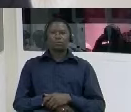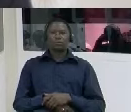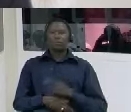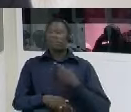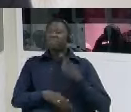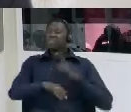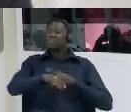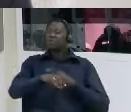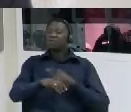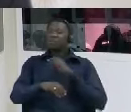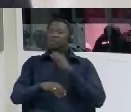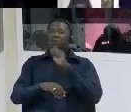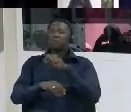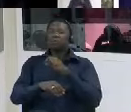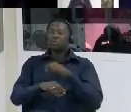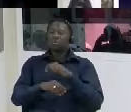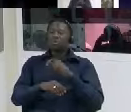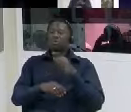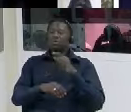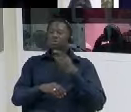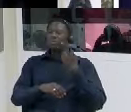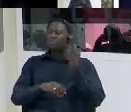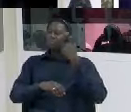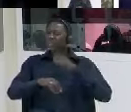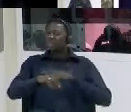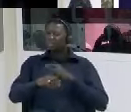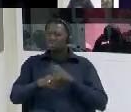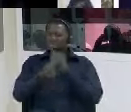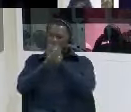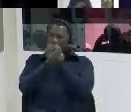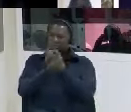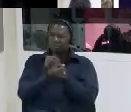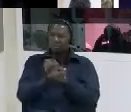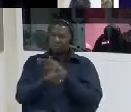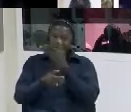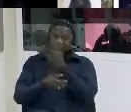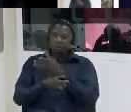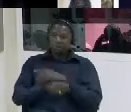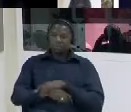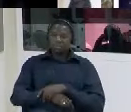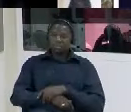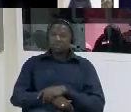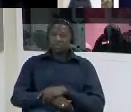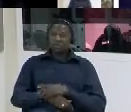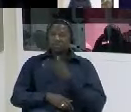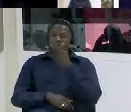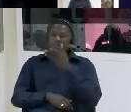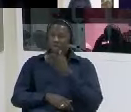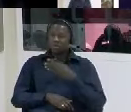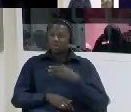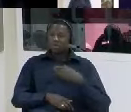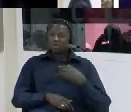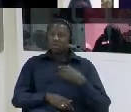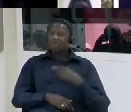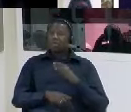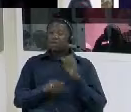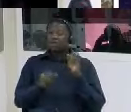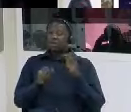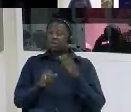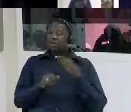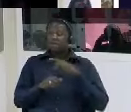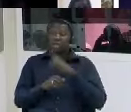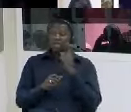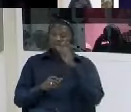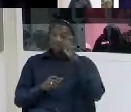and the detention were there any efforts made in the house in the national assembly to address your